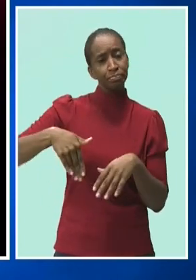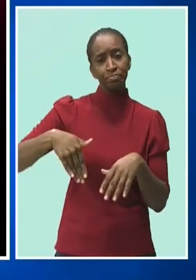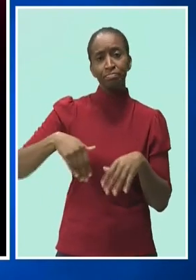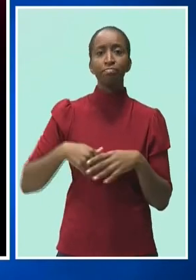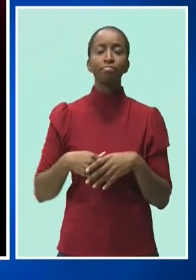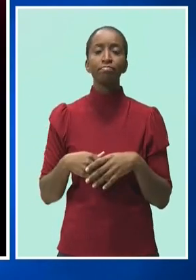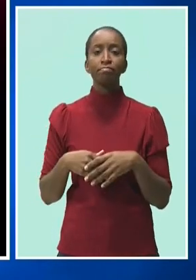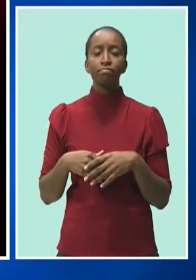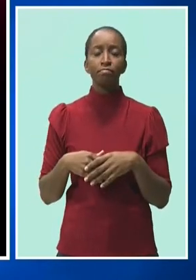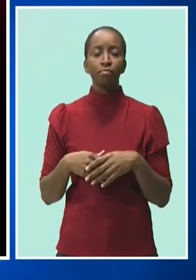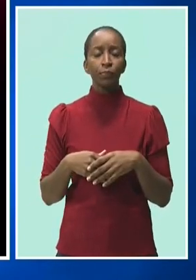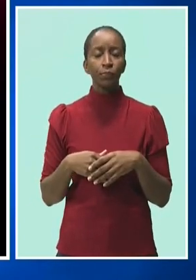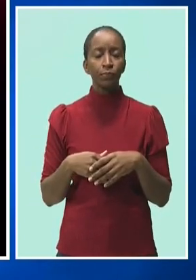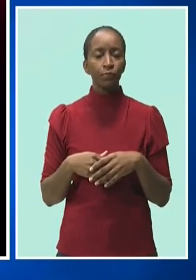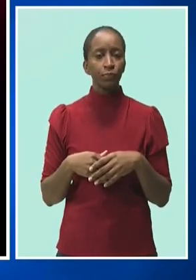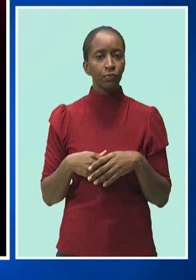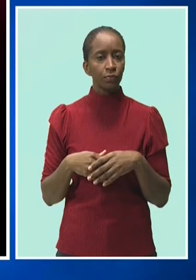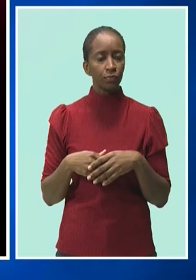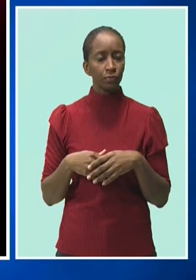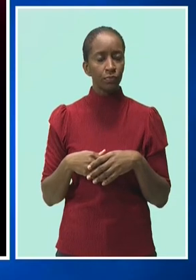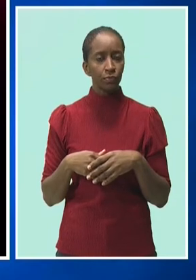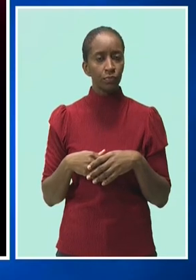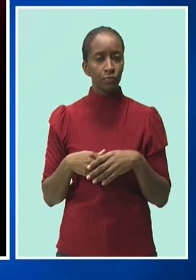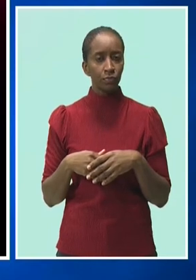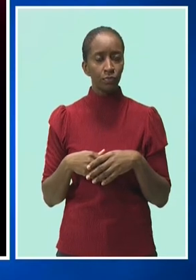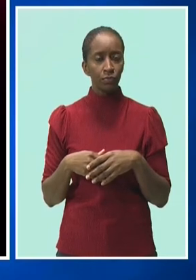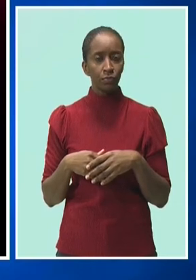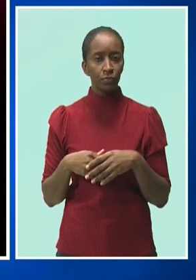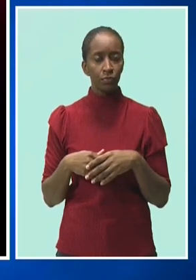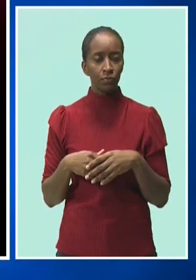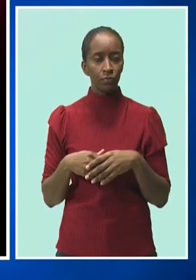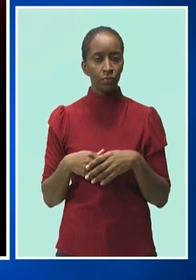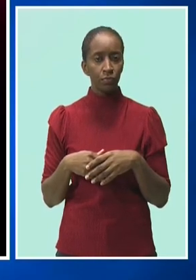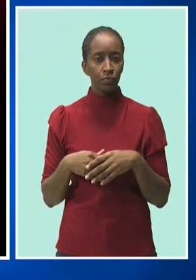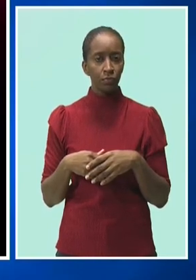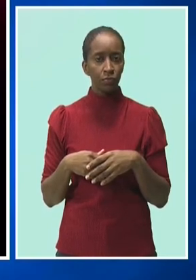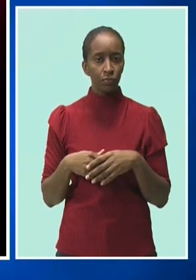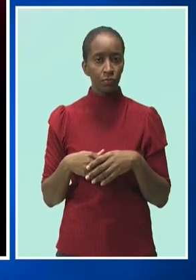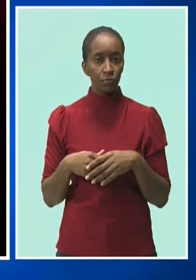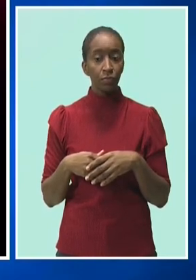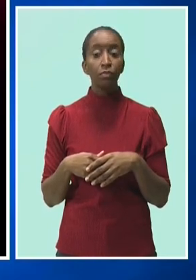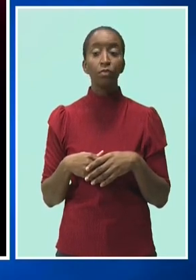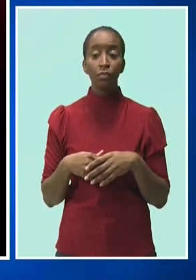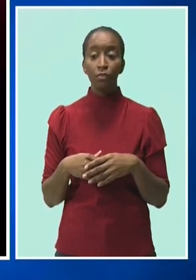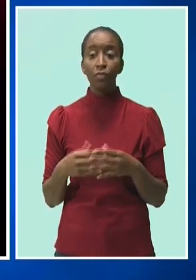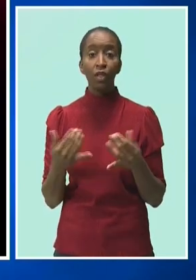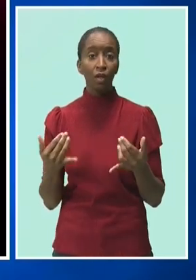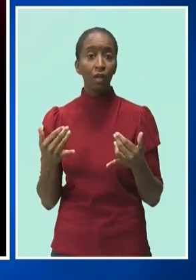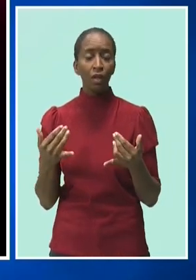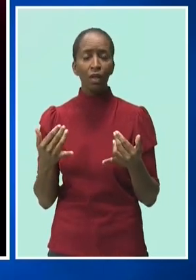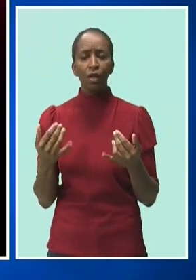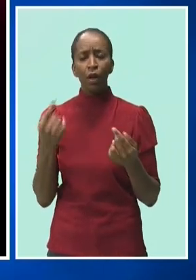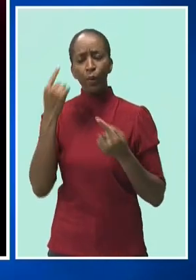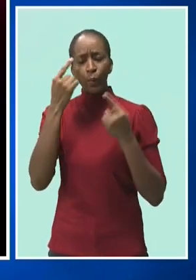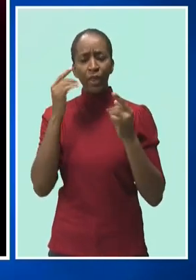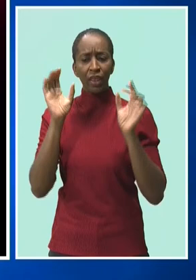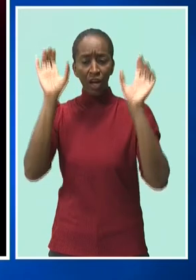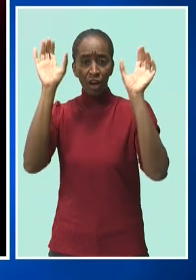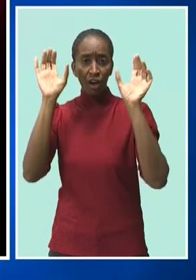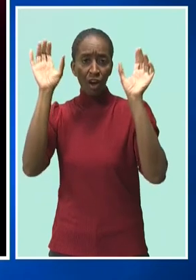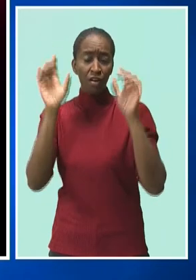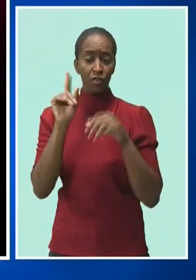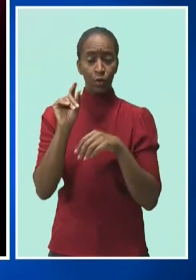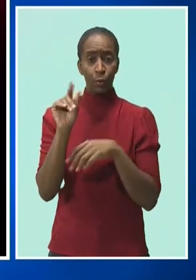2021. There is no, we are in a holding stage, so there is no intention to cancel,